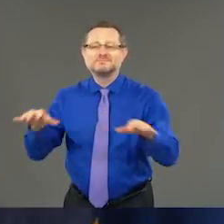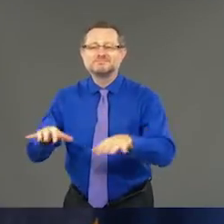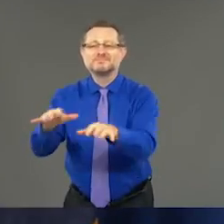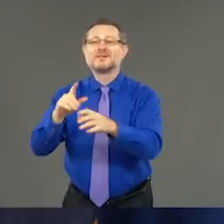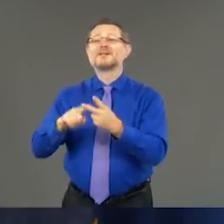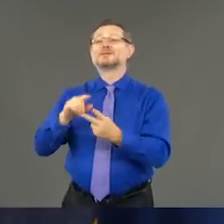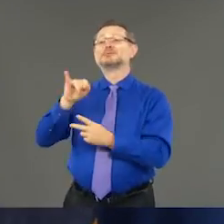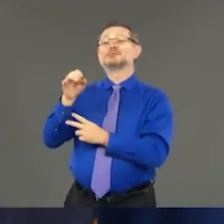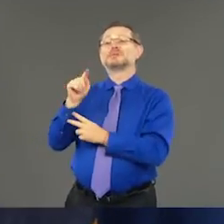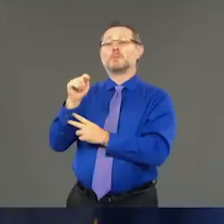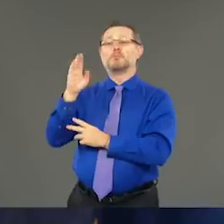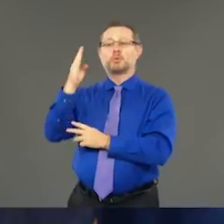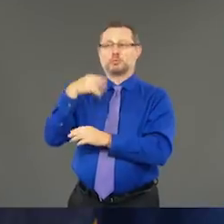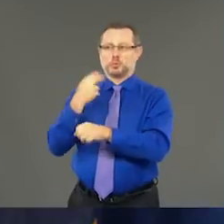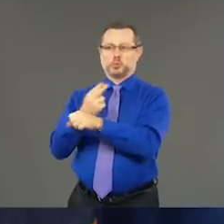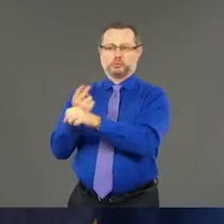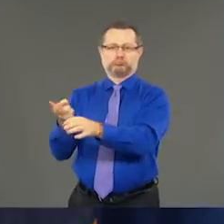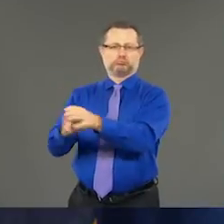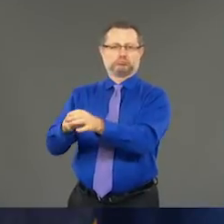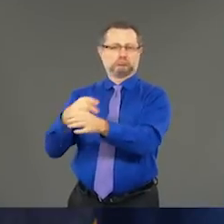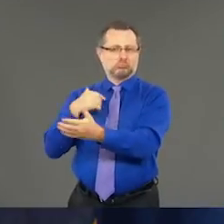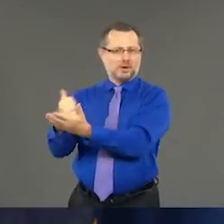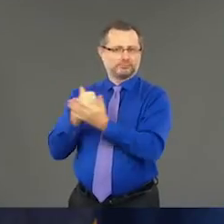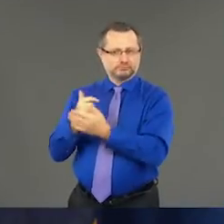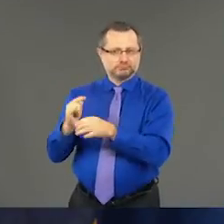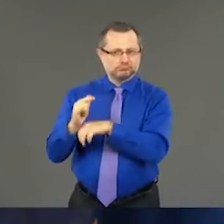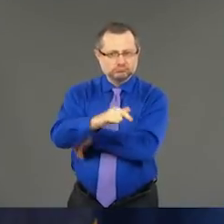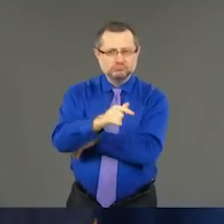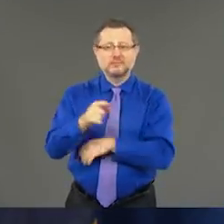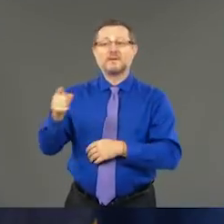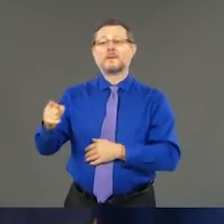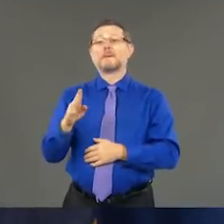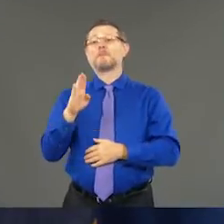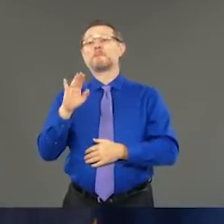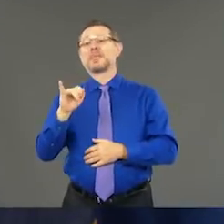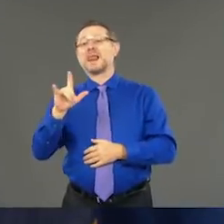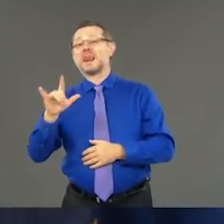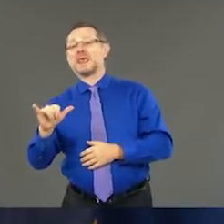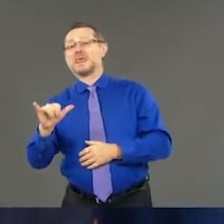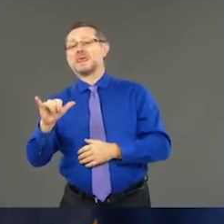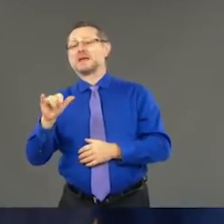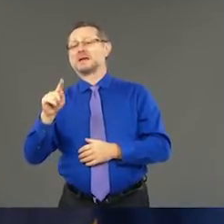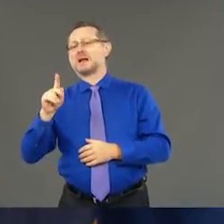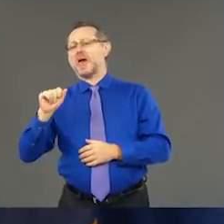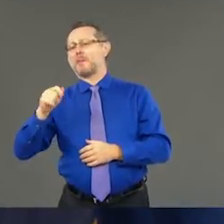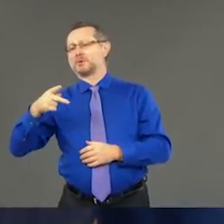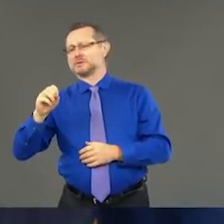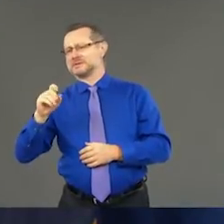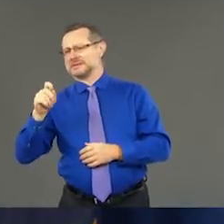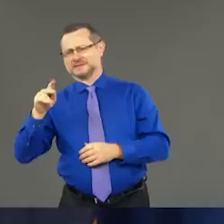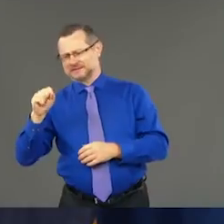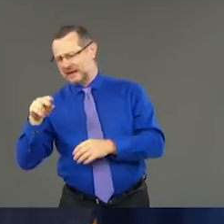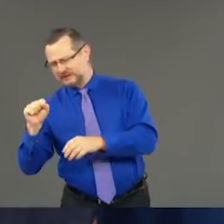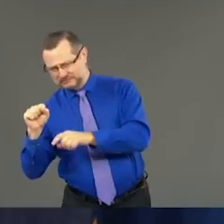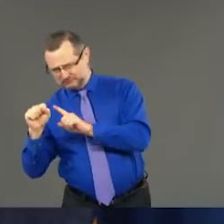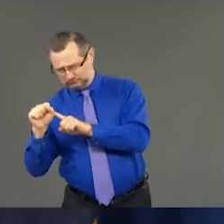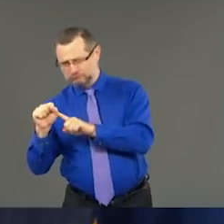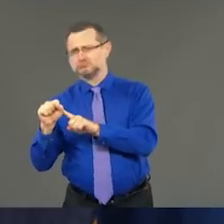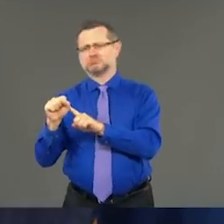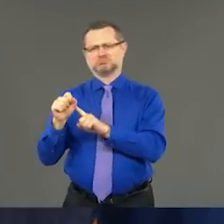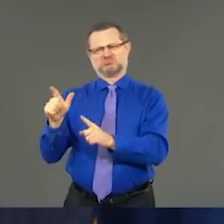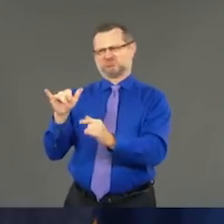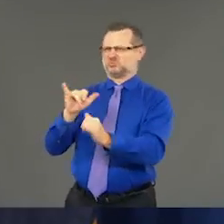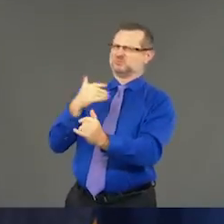We have Billy Keppel and Niedis with us today, and I want to thank him very much for JetBlue's hospitality. They have been a